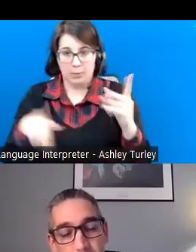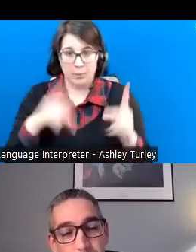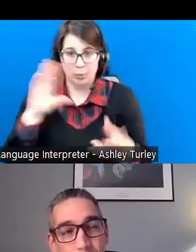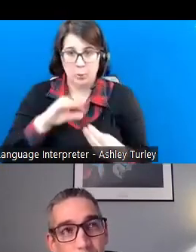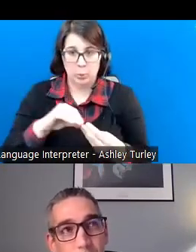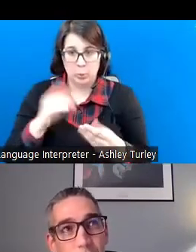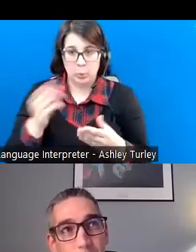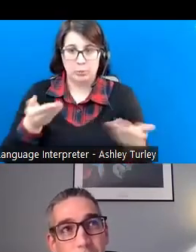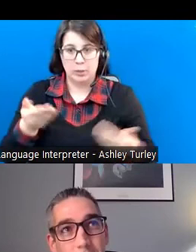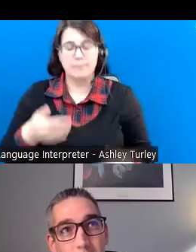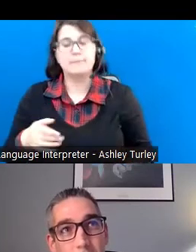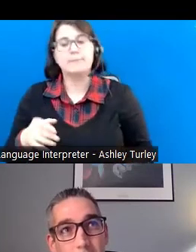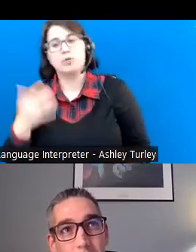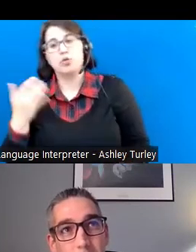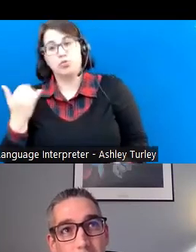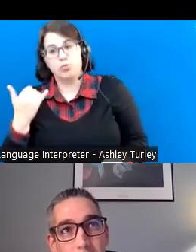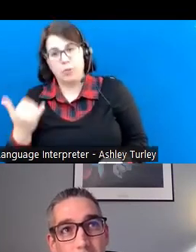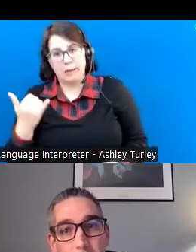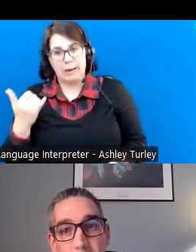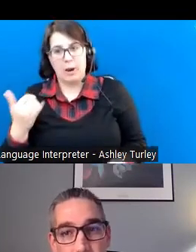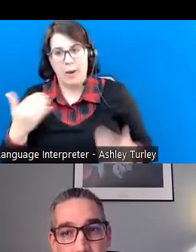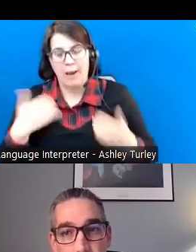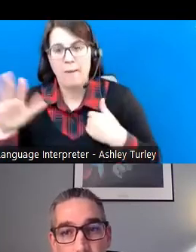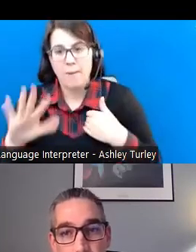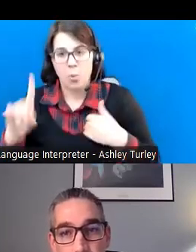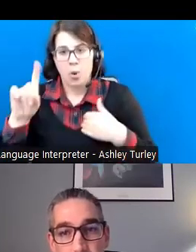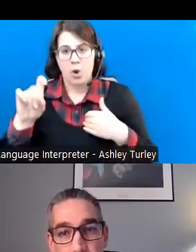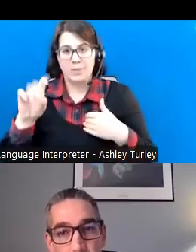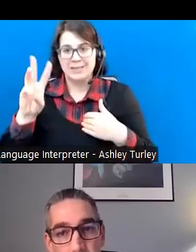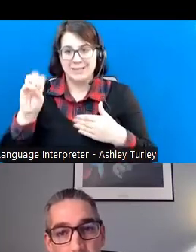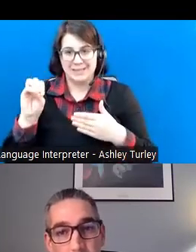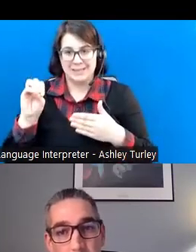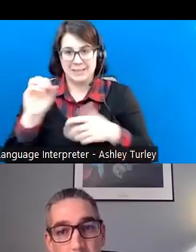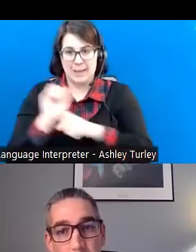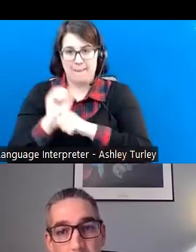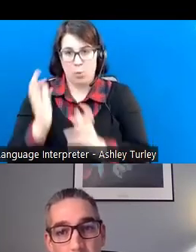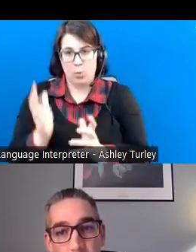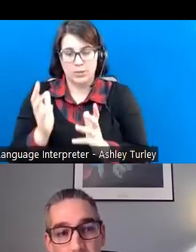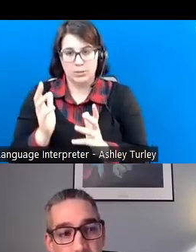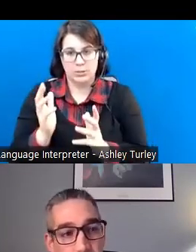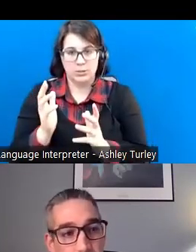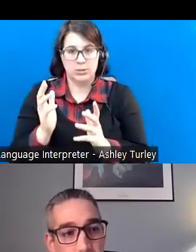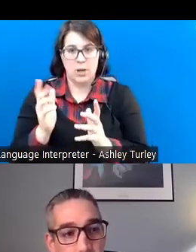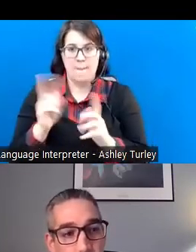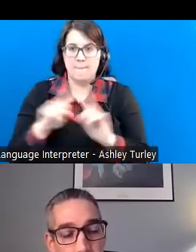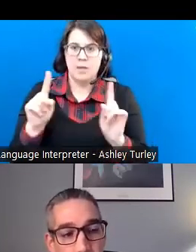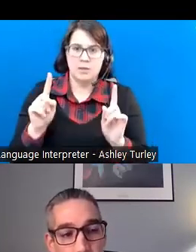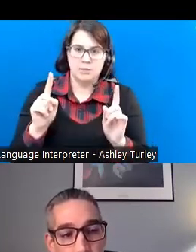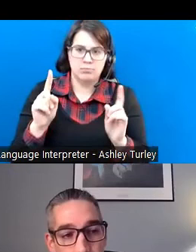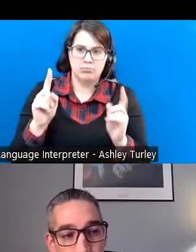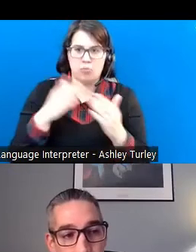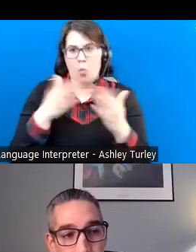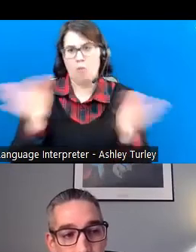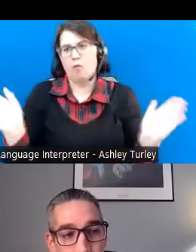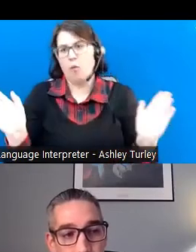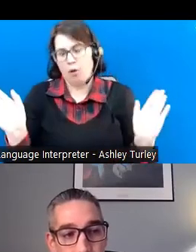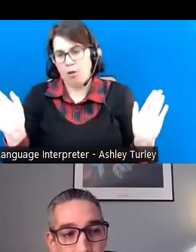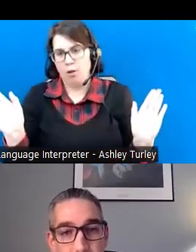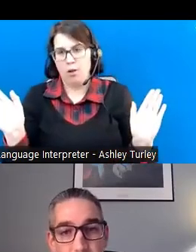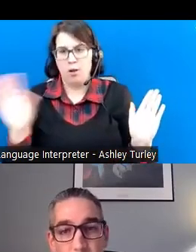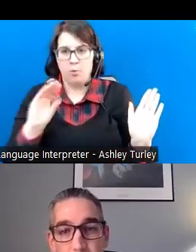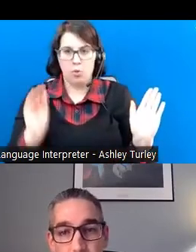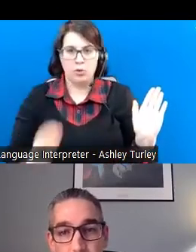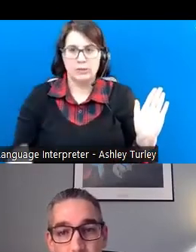So we currently right now have about 160 employees, and our overall ratio company-wide is